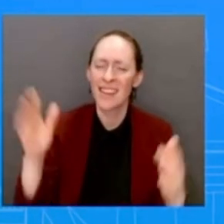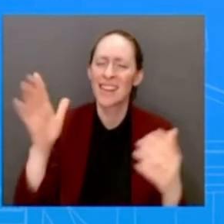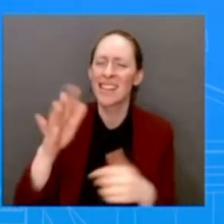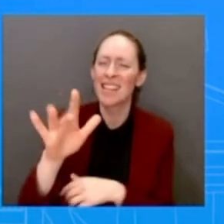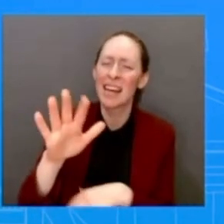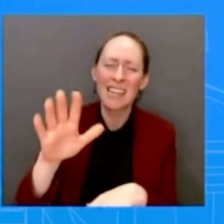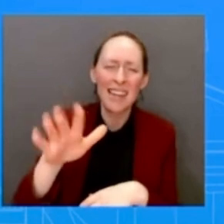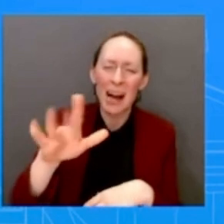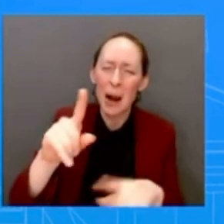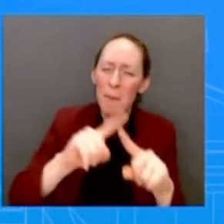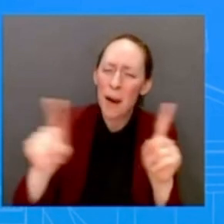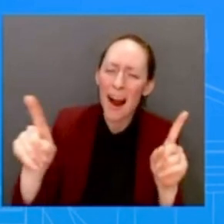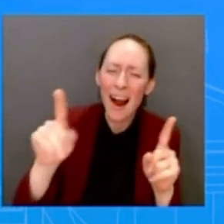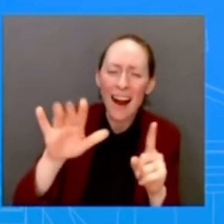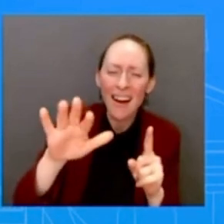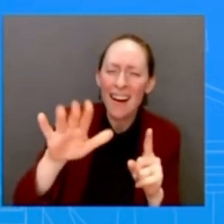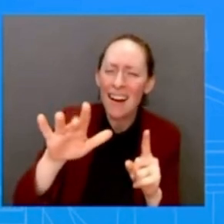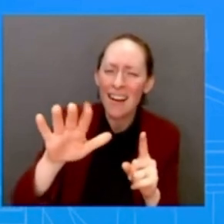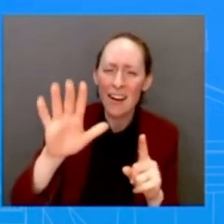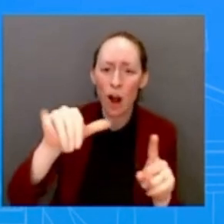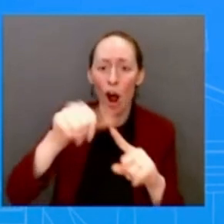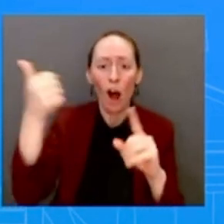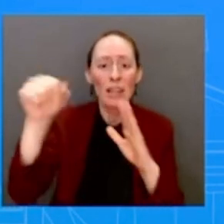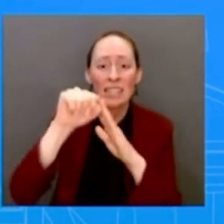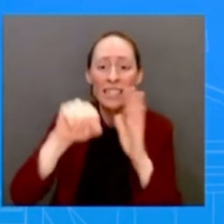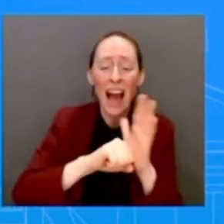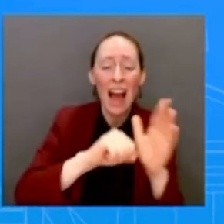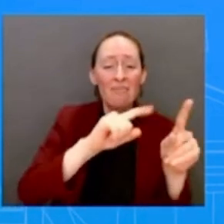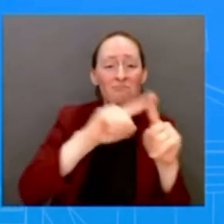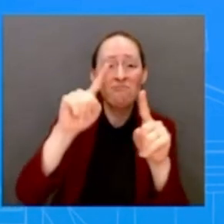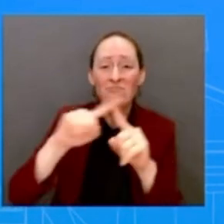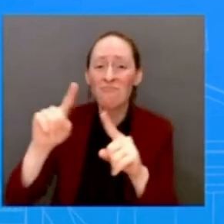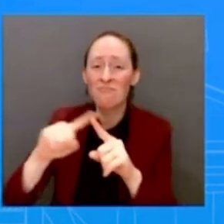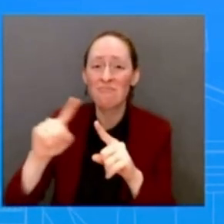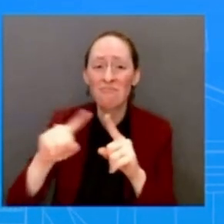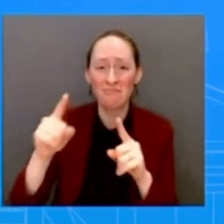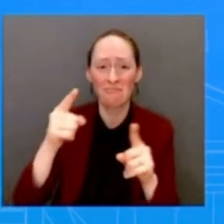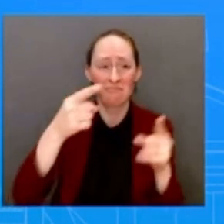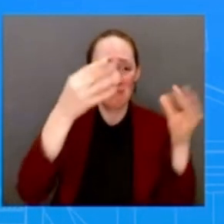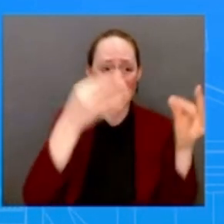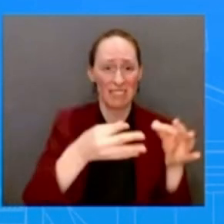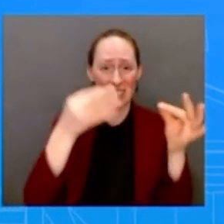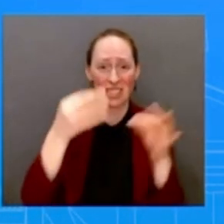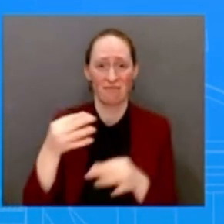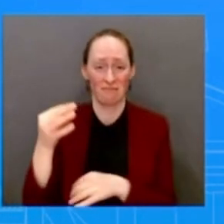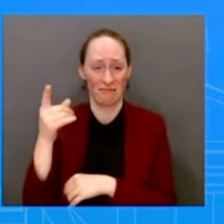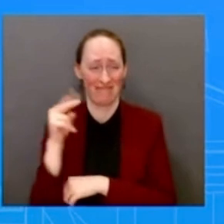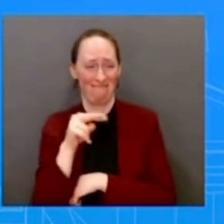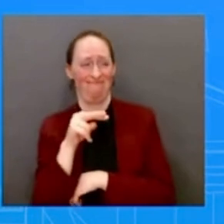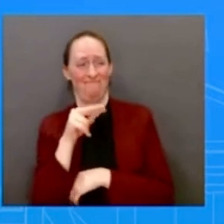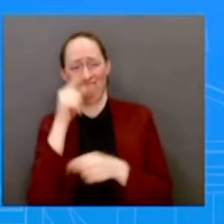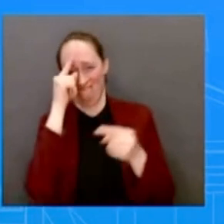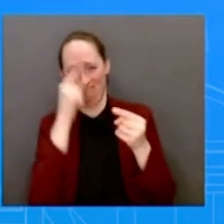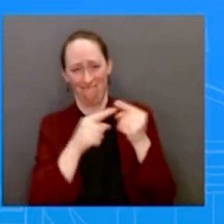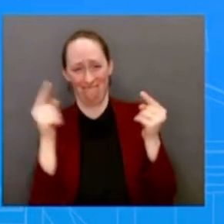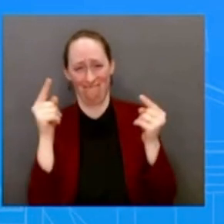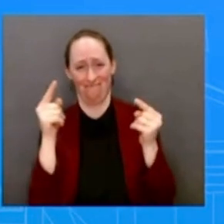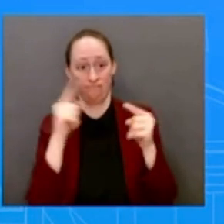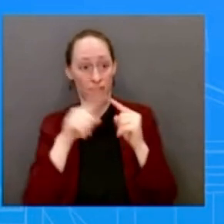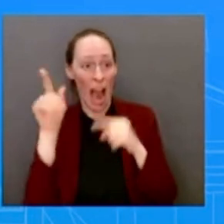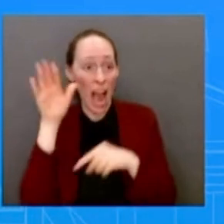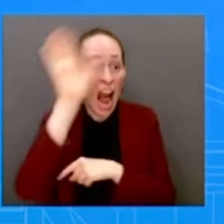have to do with crime. And he obviously doesn't have the power to do anything about that. But I'm trying to square his decision